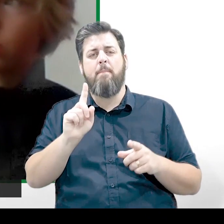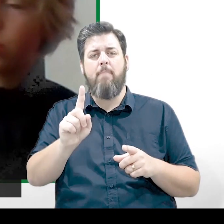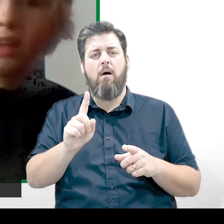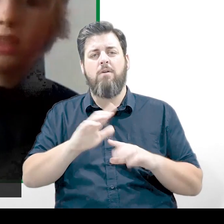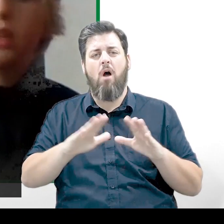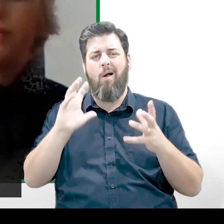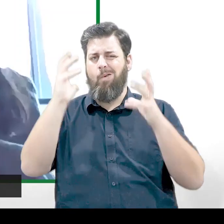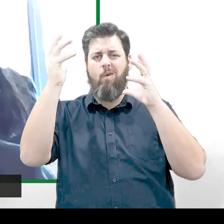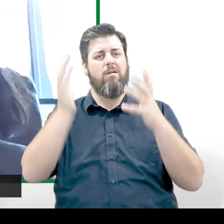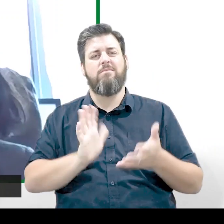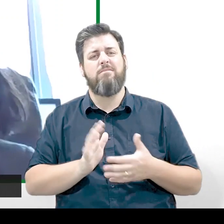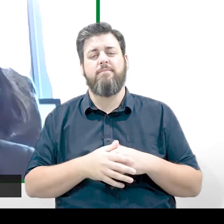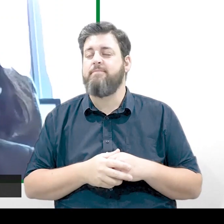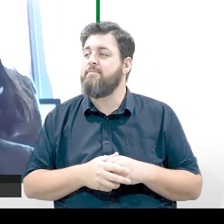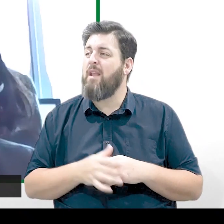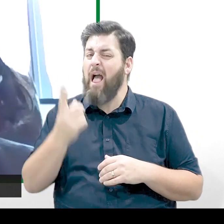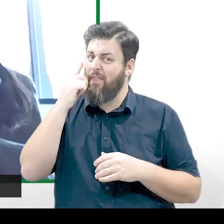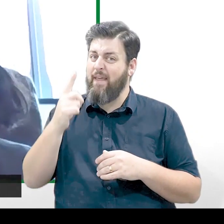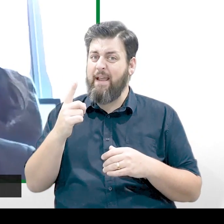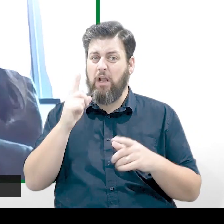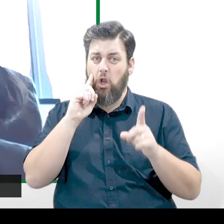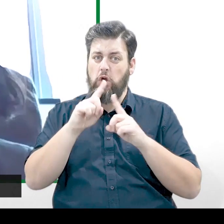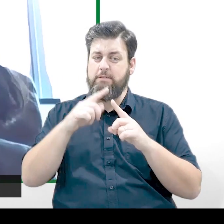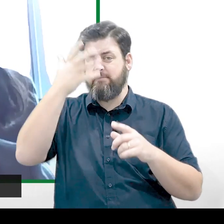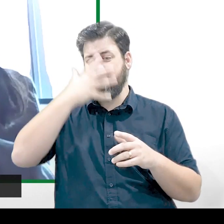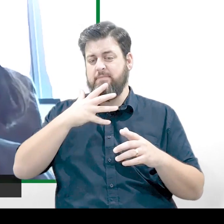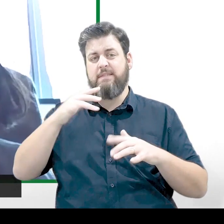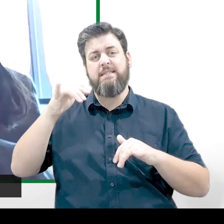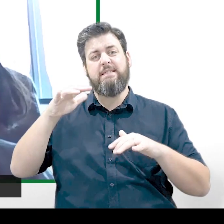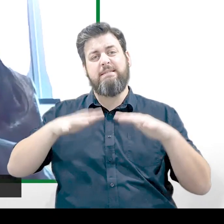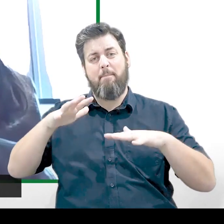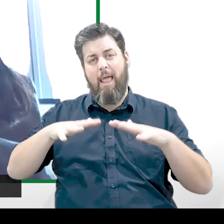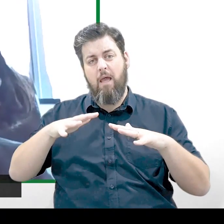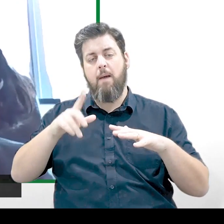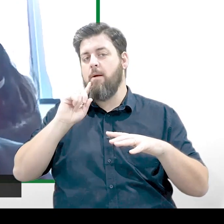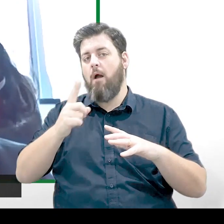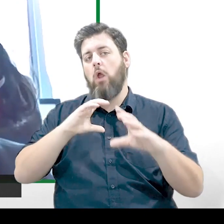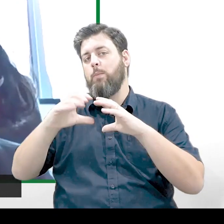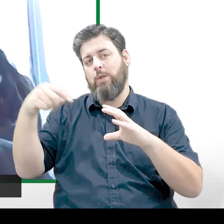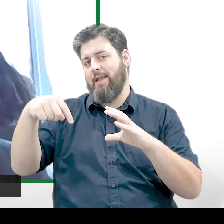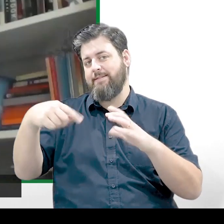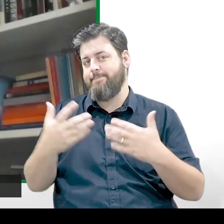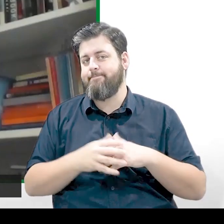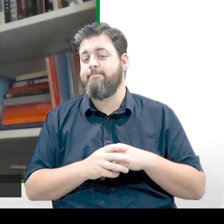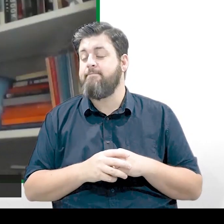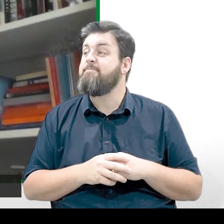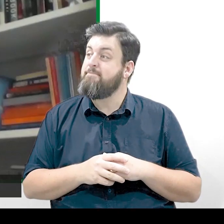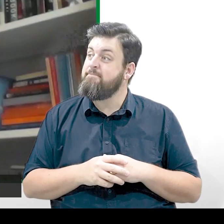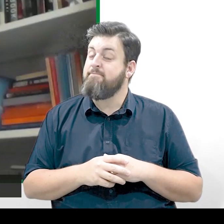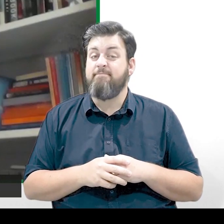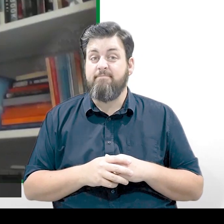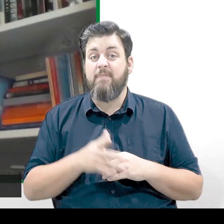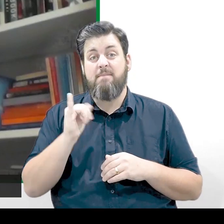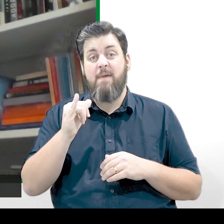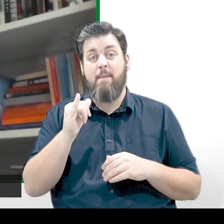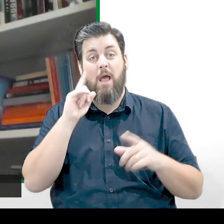crazy. I think they'd actually look a bit like us, but they won't be able to communicate with us. Maybe they'll look like